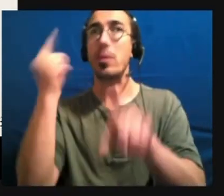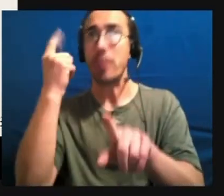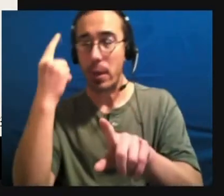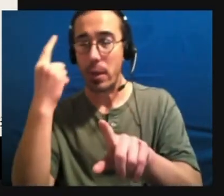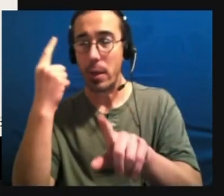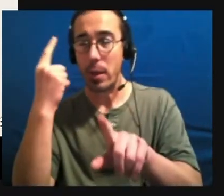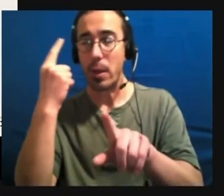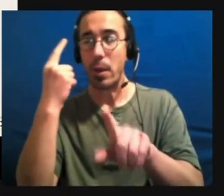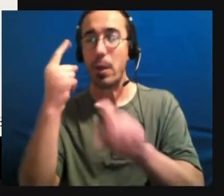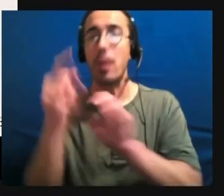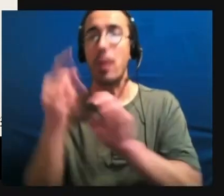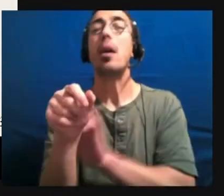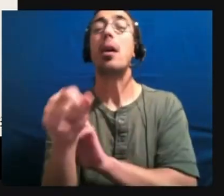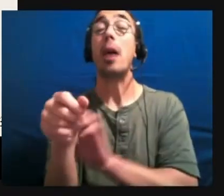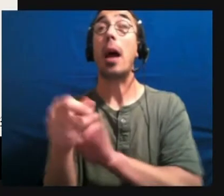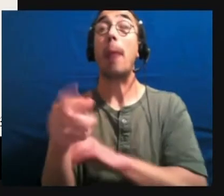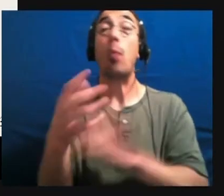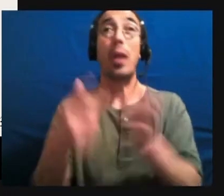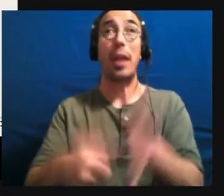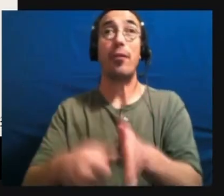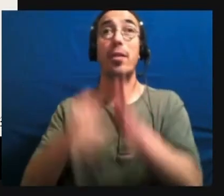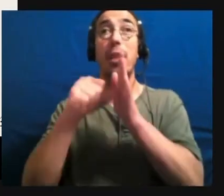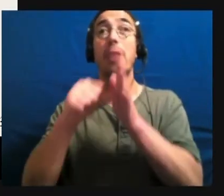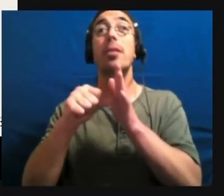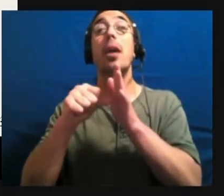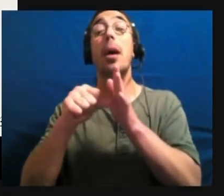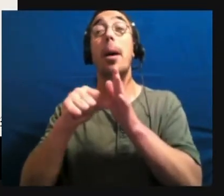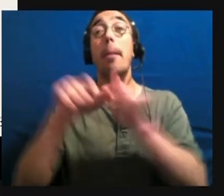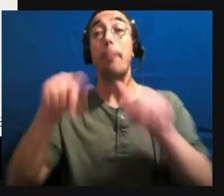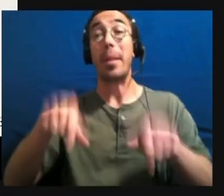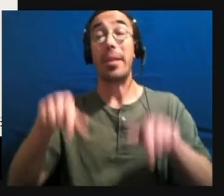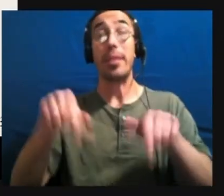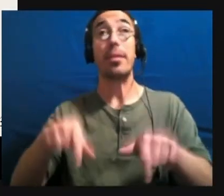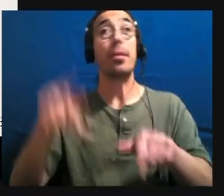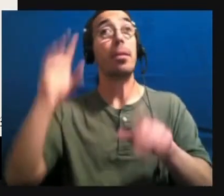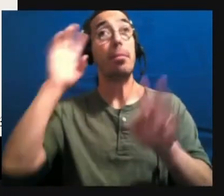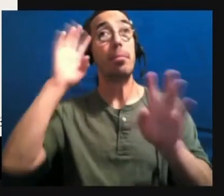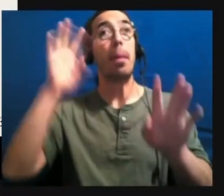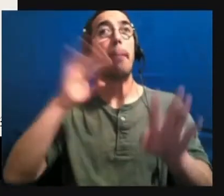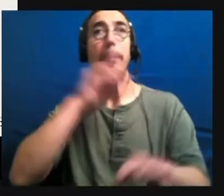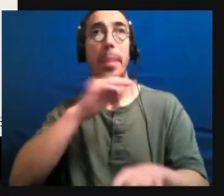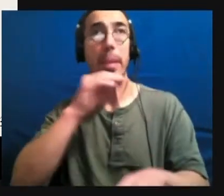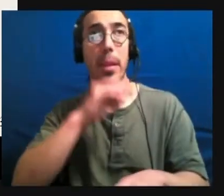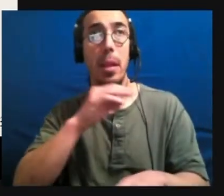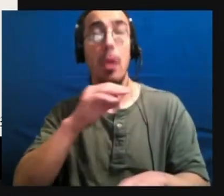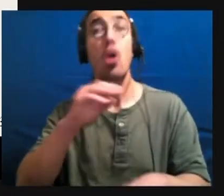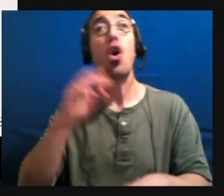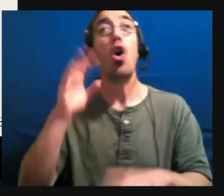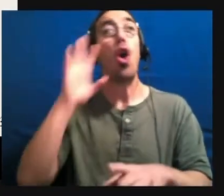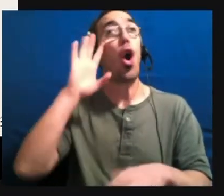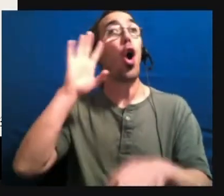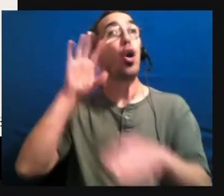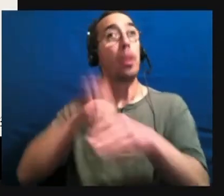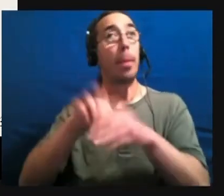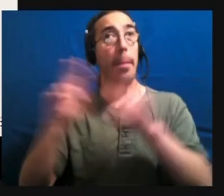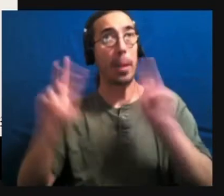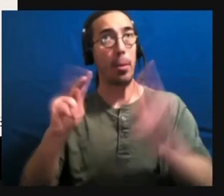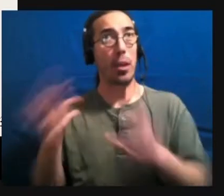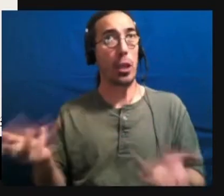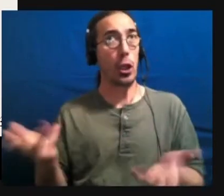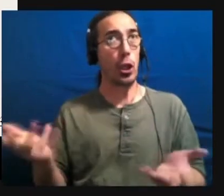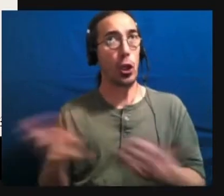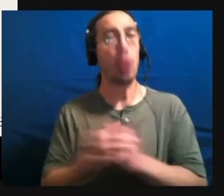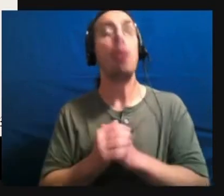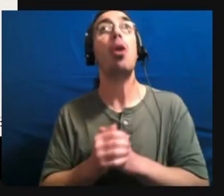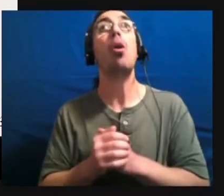to be emphasizing, um, that this is a myth. Autistic people have always been here. We will always be here. We are